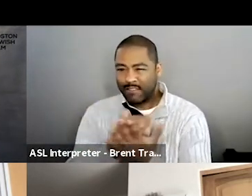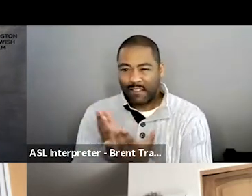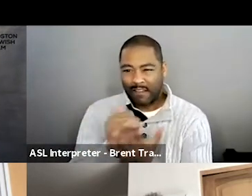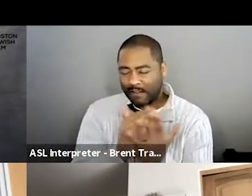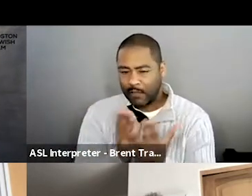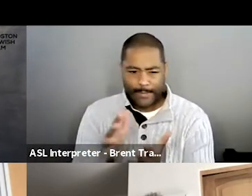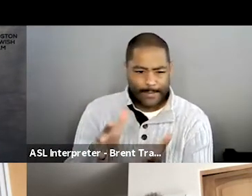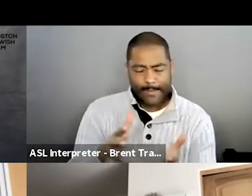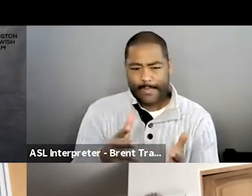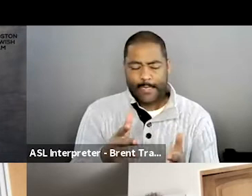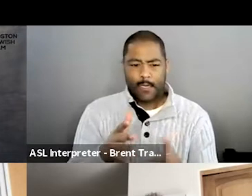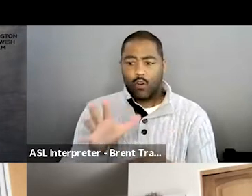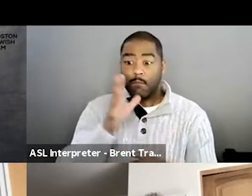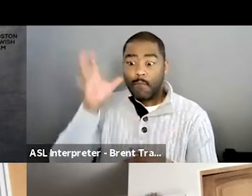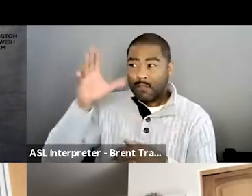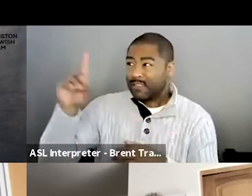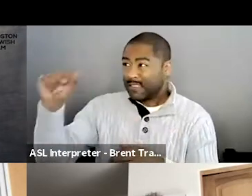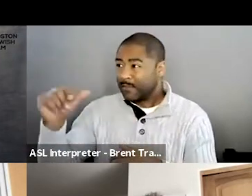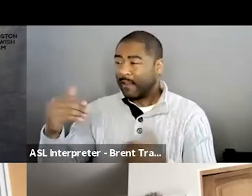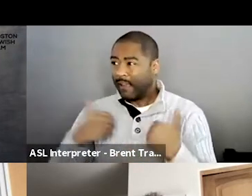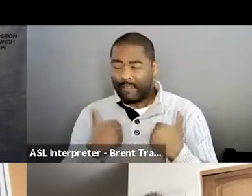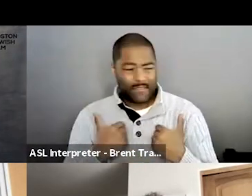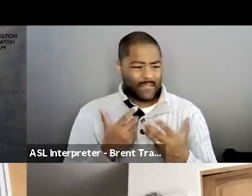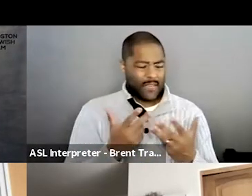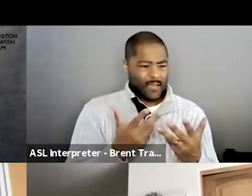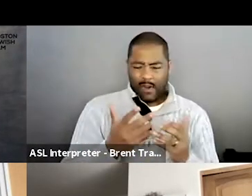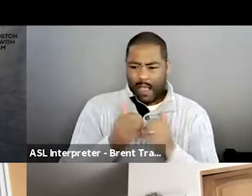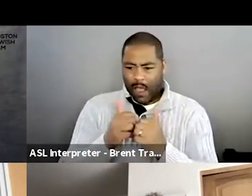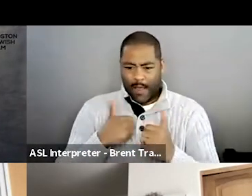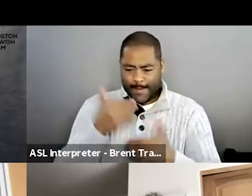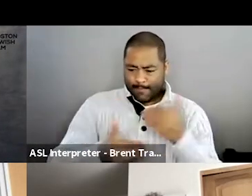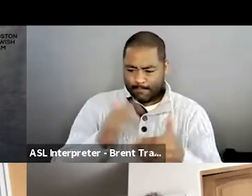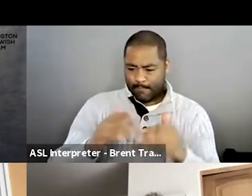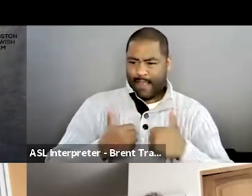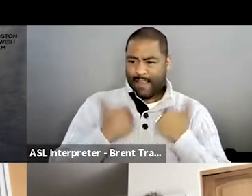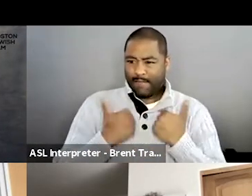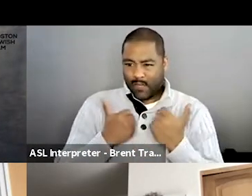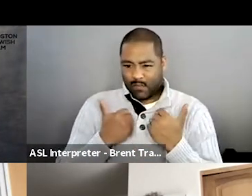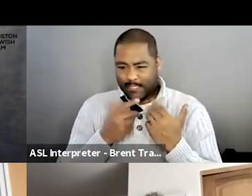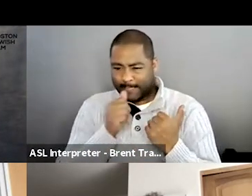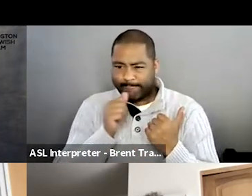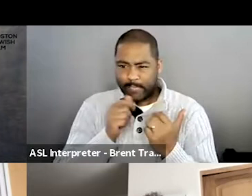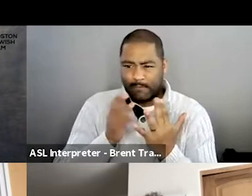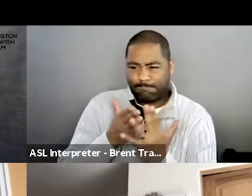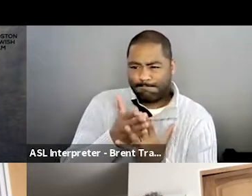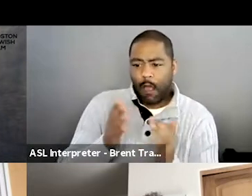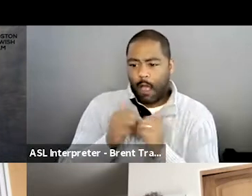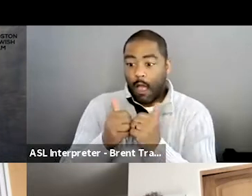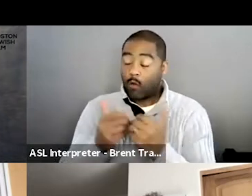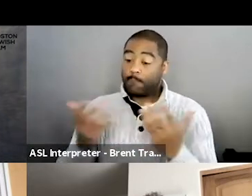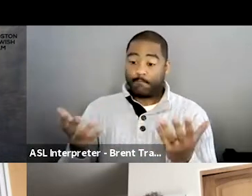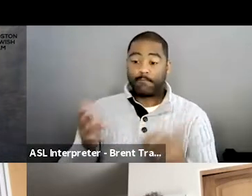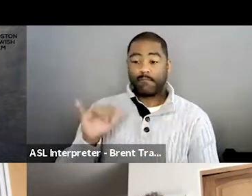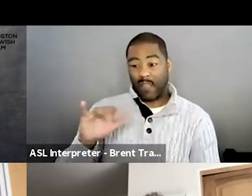disabilities. Um, so it's, it's a really, it's a unique story. But, um, you know, as Matt said, you know, he, he always believed that